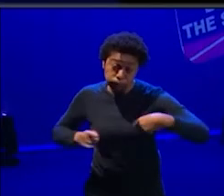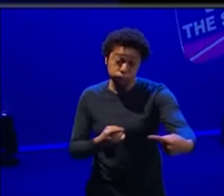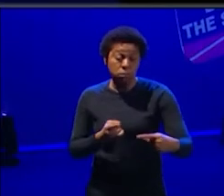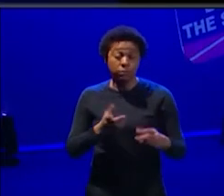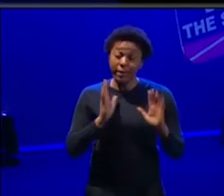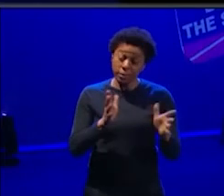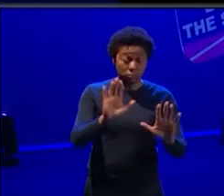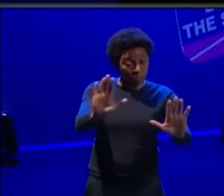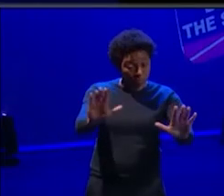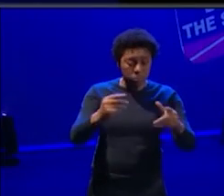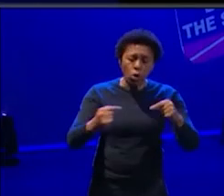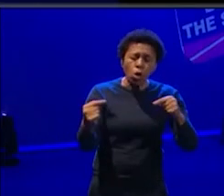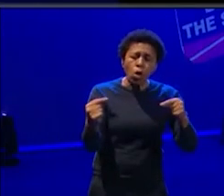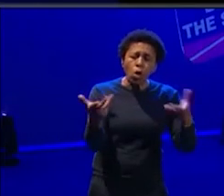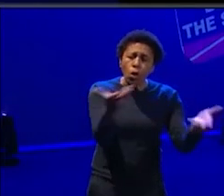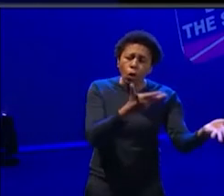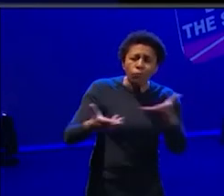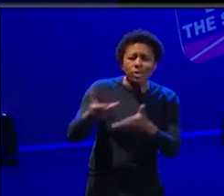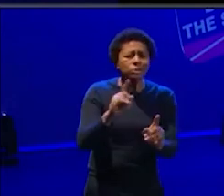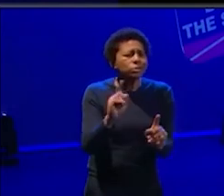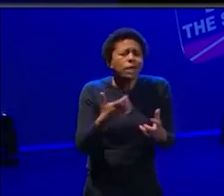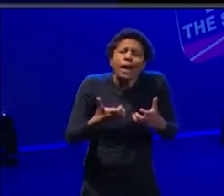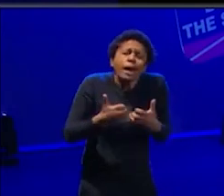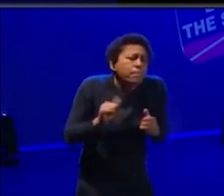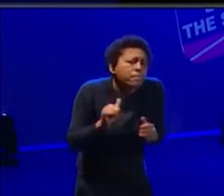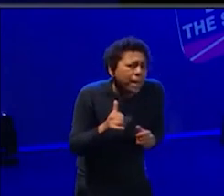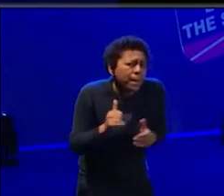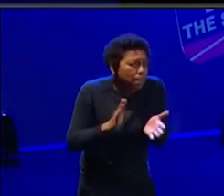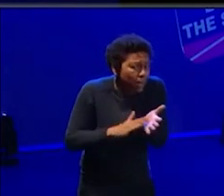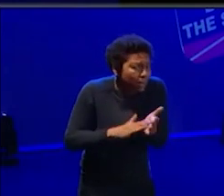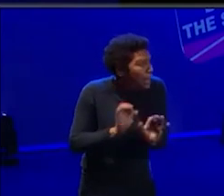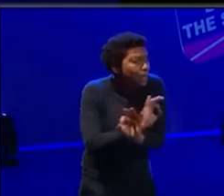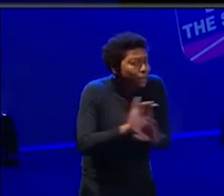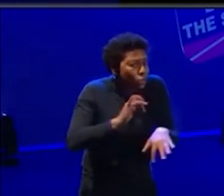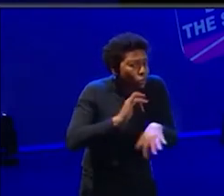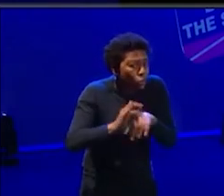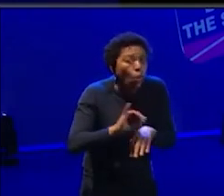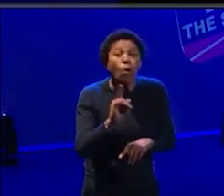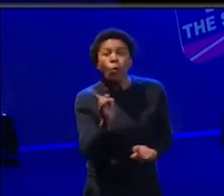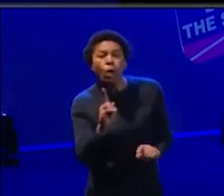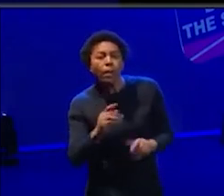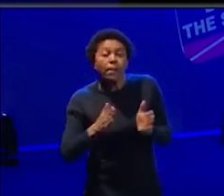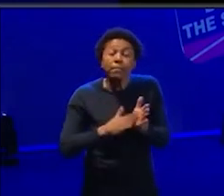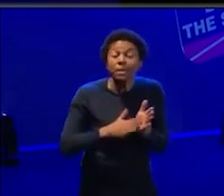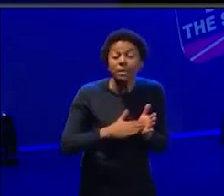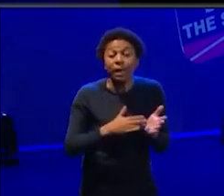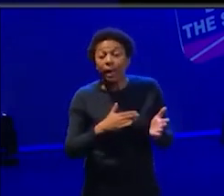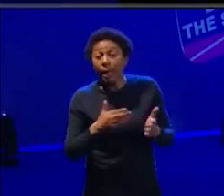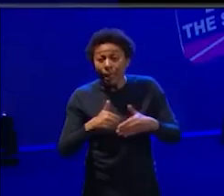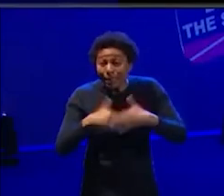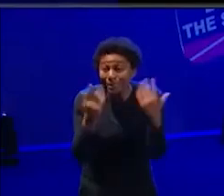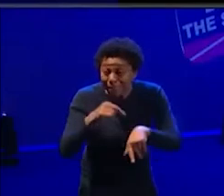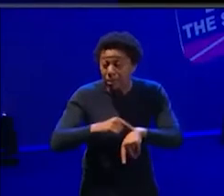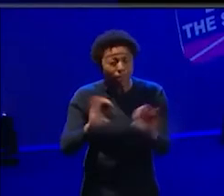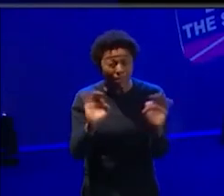going, what about Monday when there's no show on? Okay. What about Monday in the day when there's no, what about Saturday? You know, and